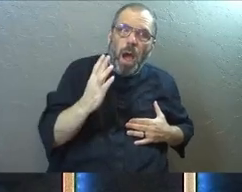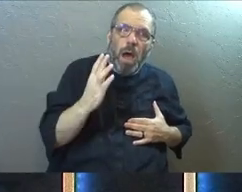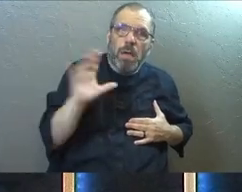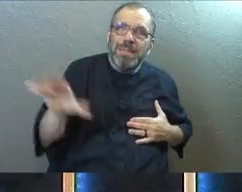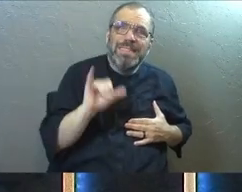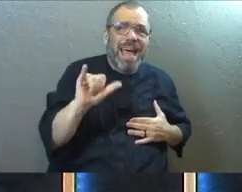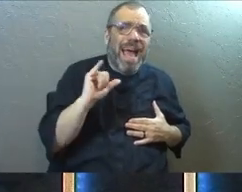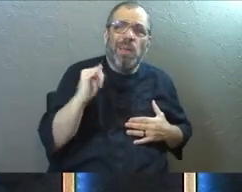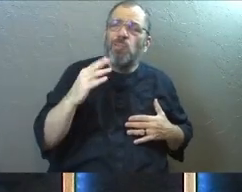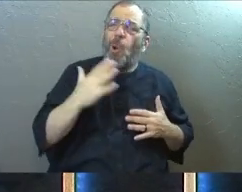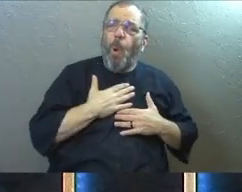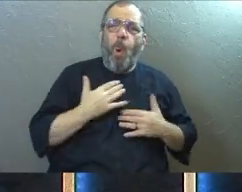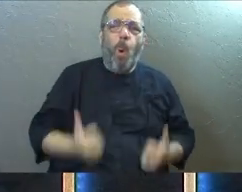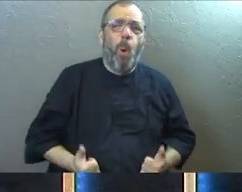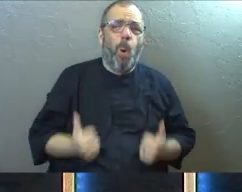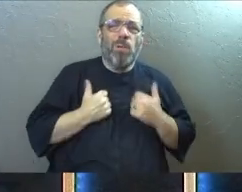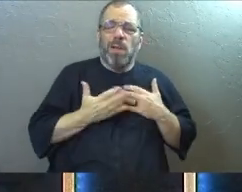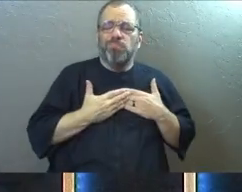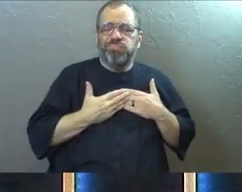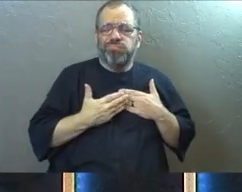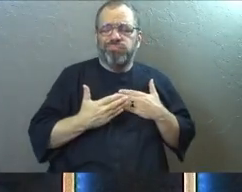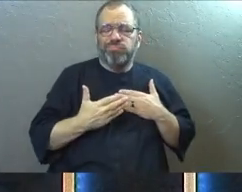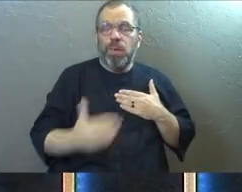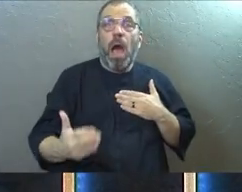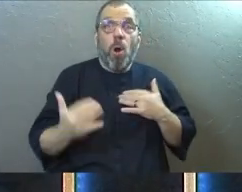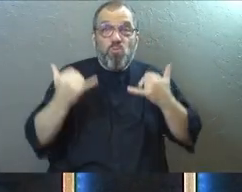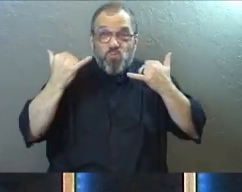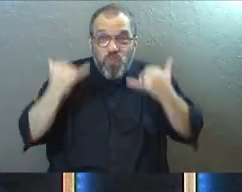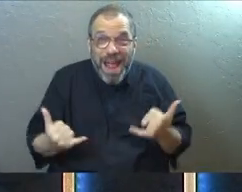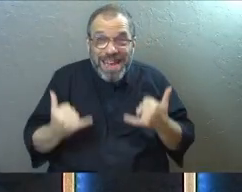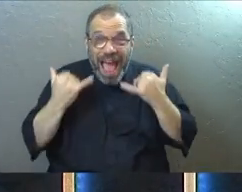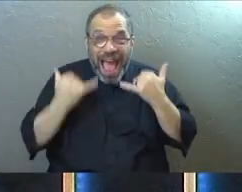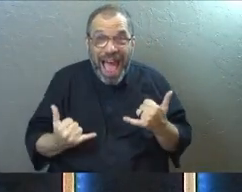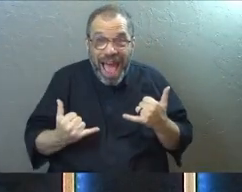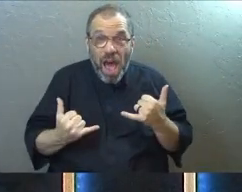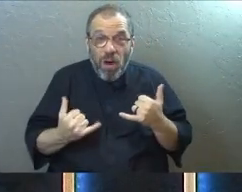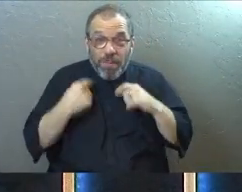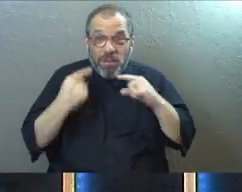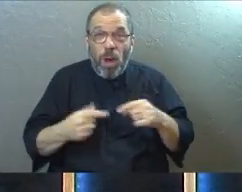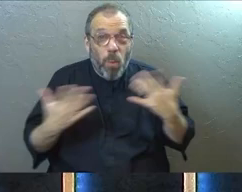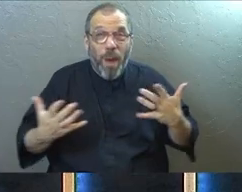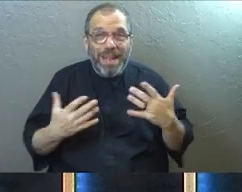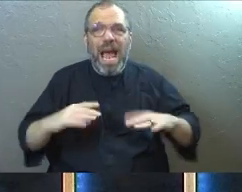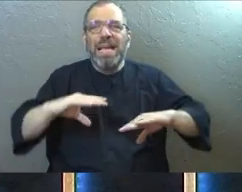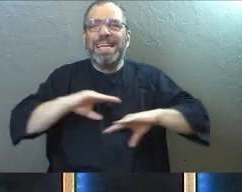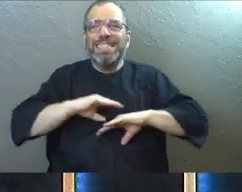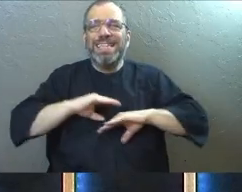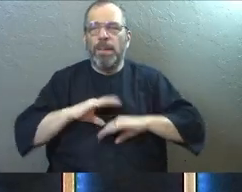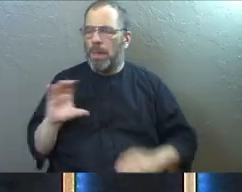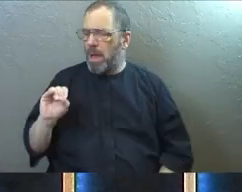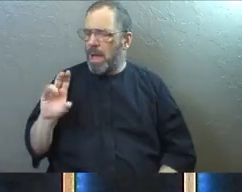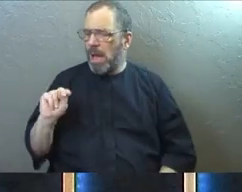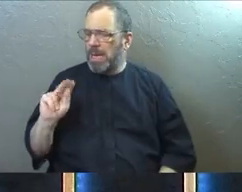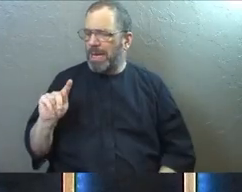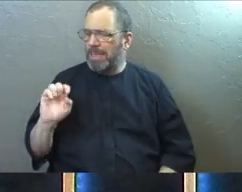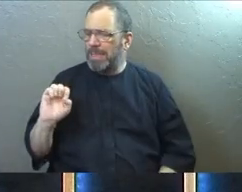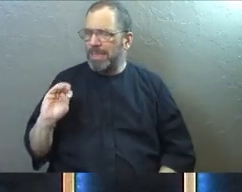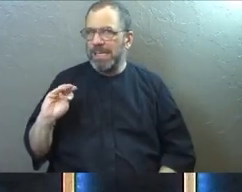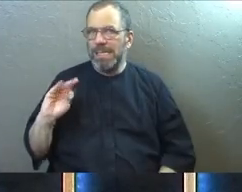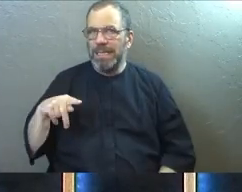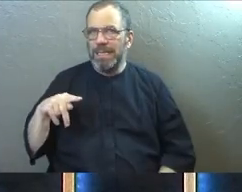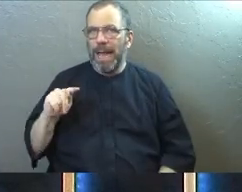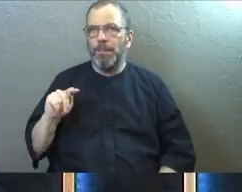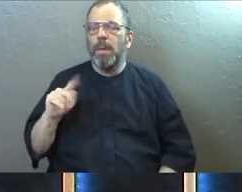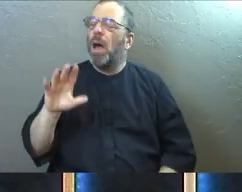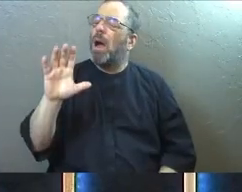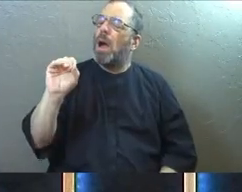over your whole life. I think about right now, my struggle at this moment is contentment. That's my struggle. That's where I'm constantly at a